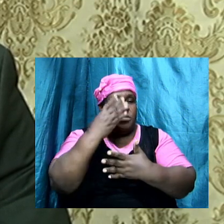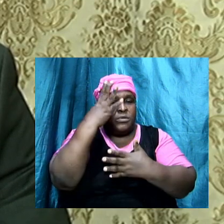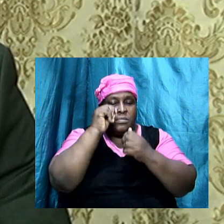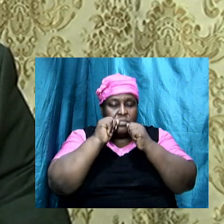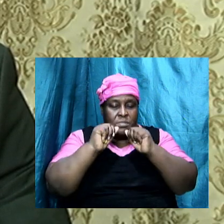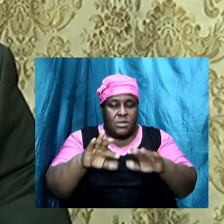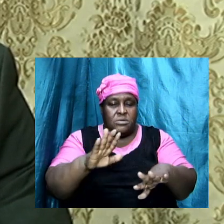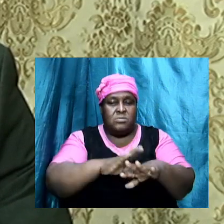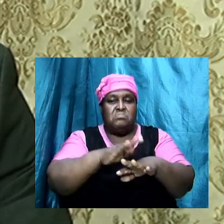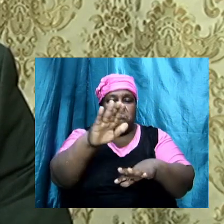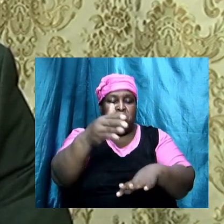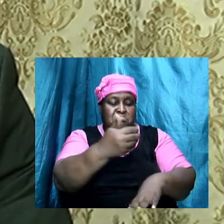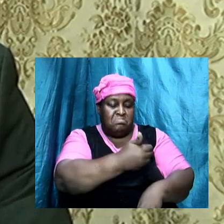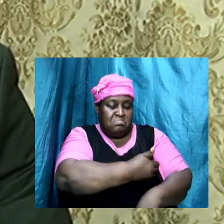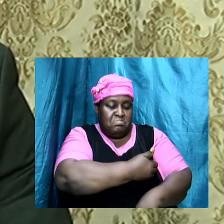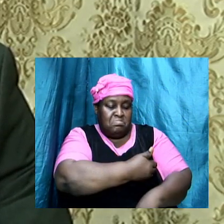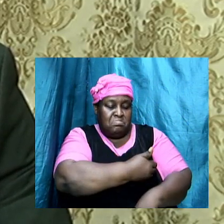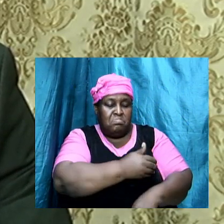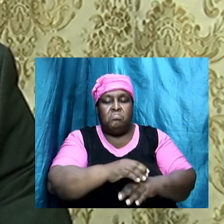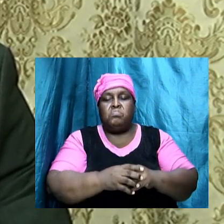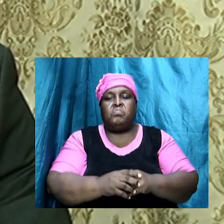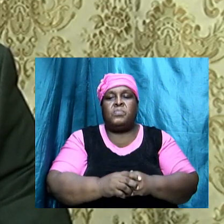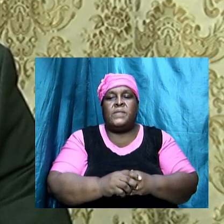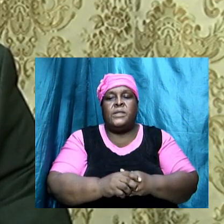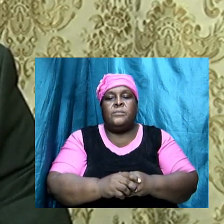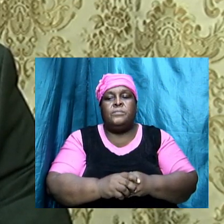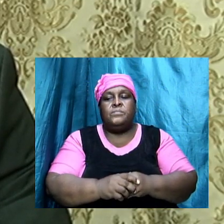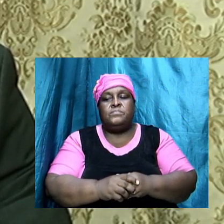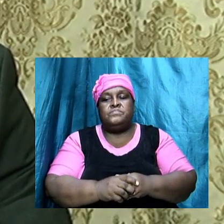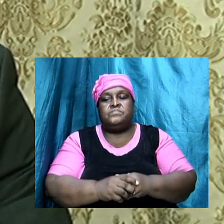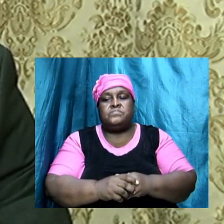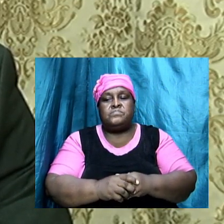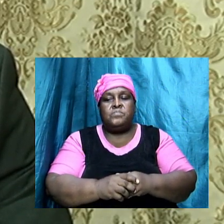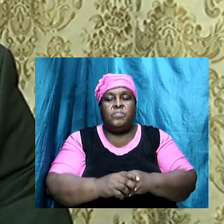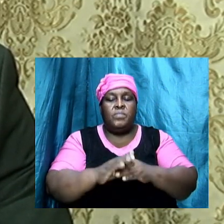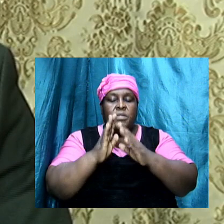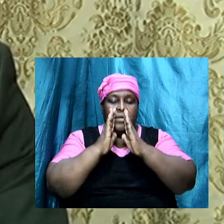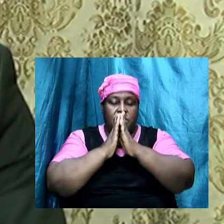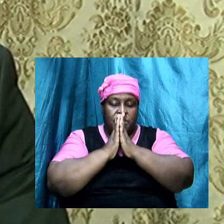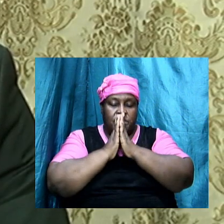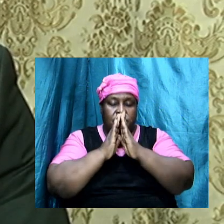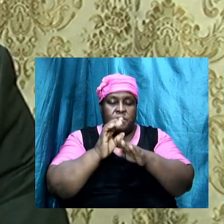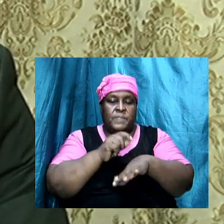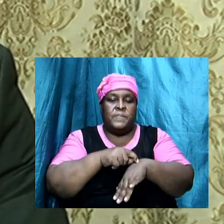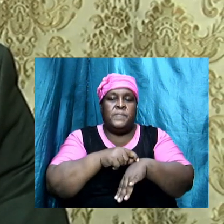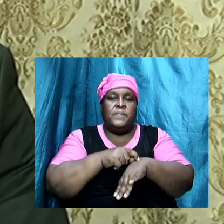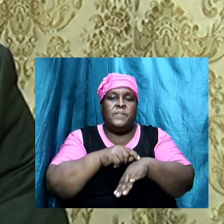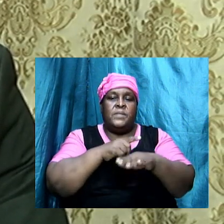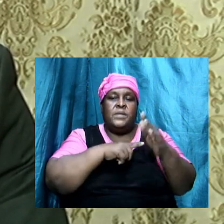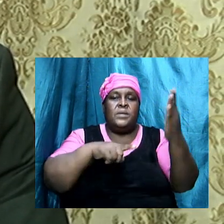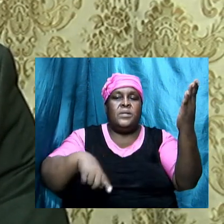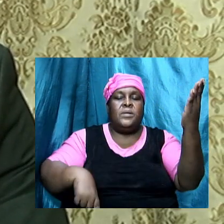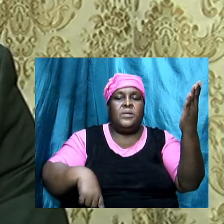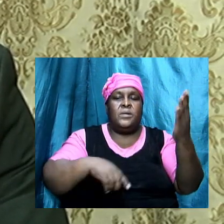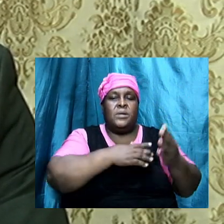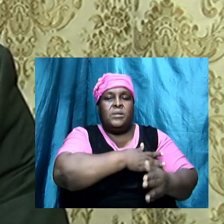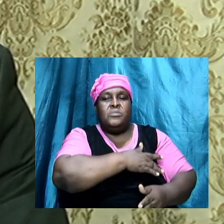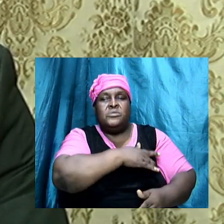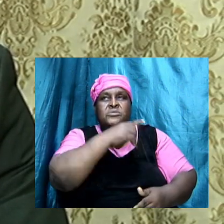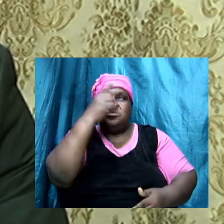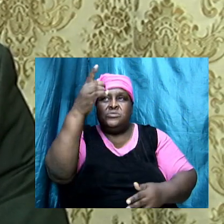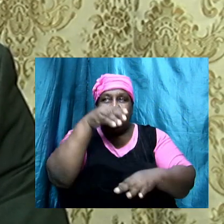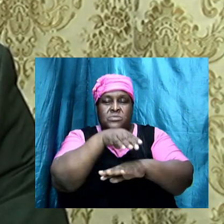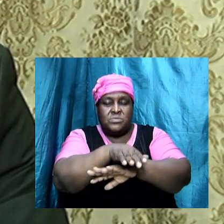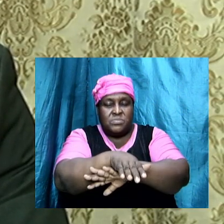soul. Before we proceed, let us just read a word of prayer. Lord, we appreciate you tonight.